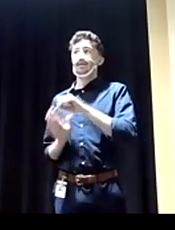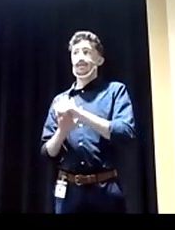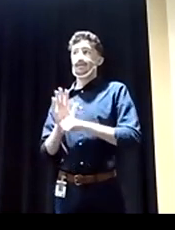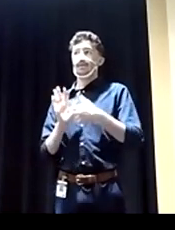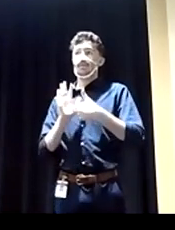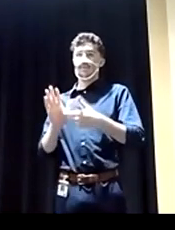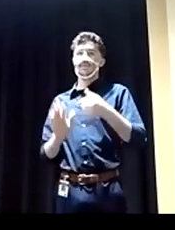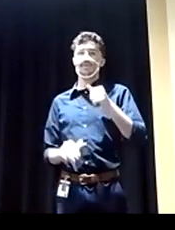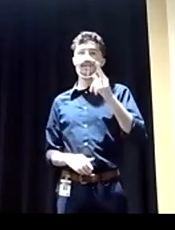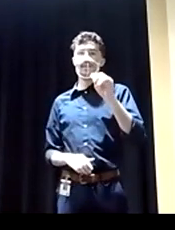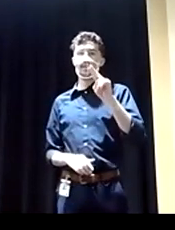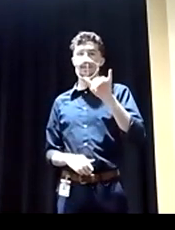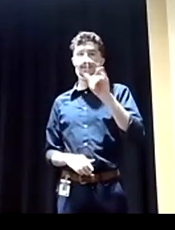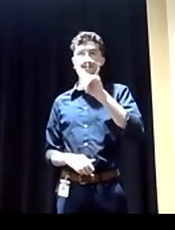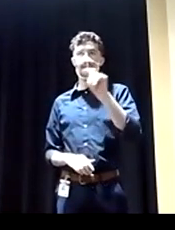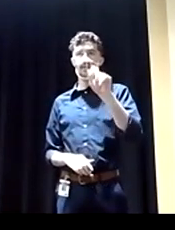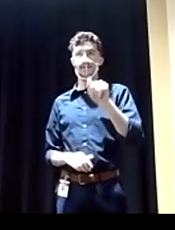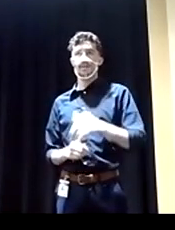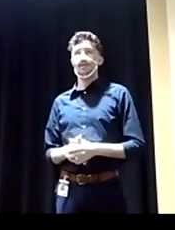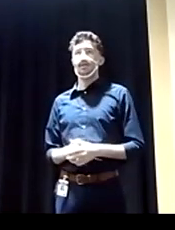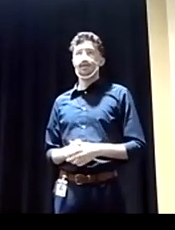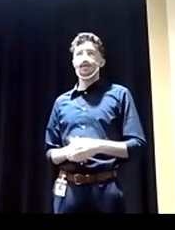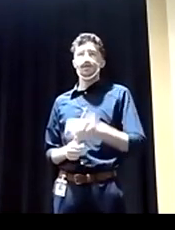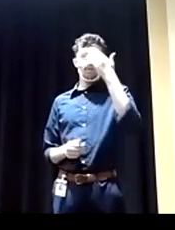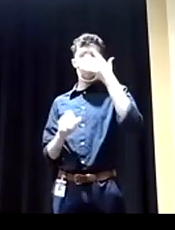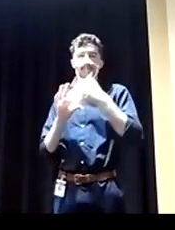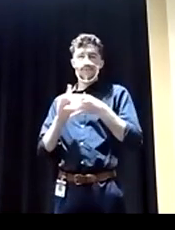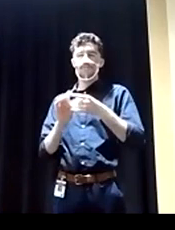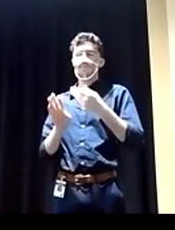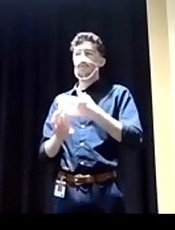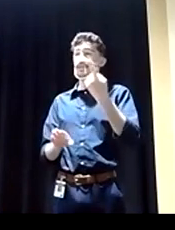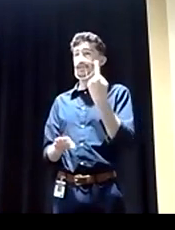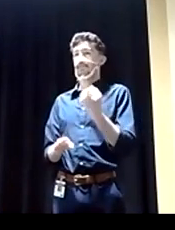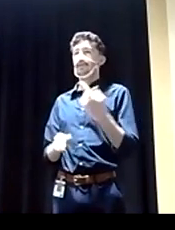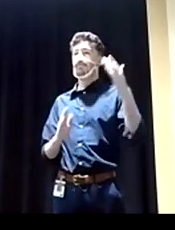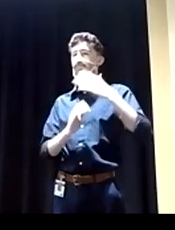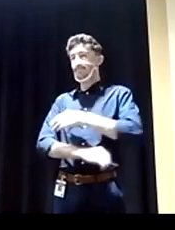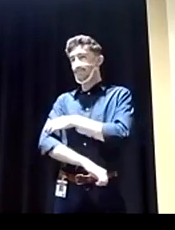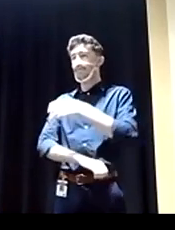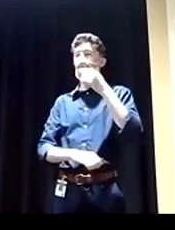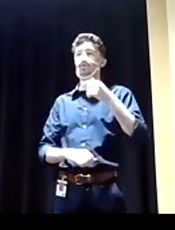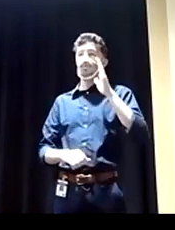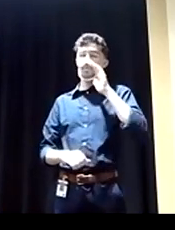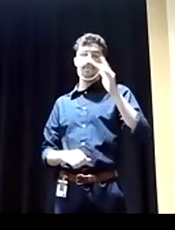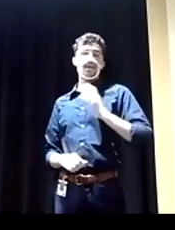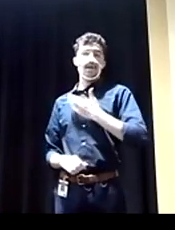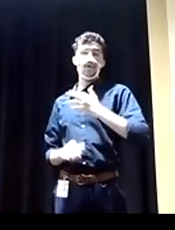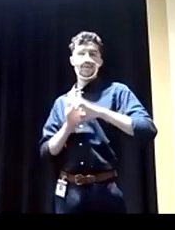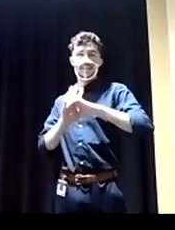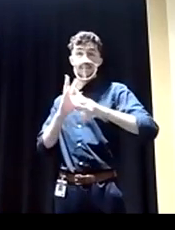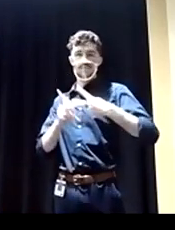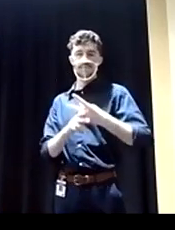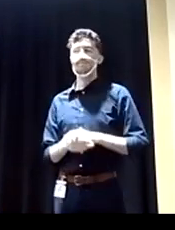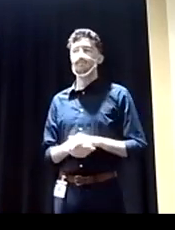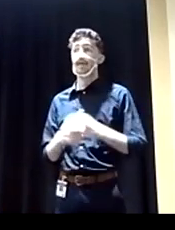You know I said before that one of the most powerful things America has is our example. This is a moment